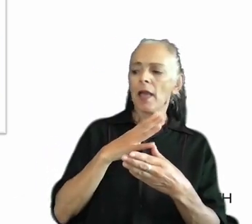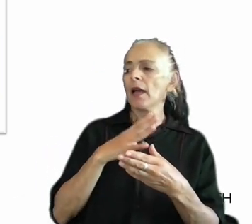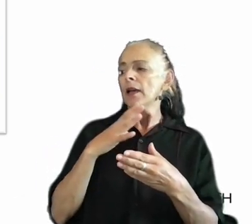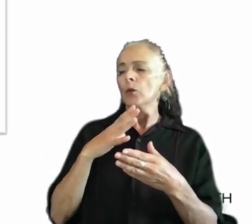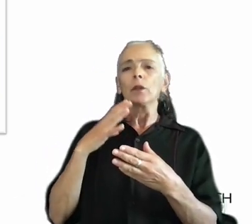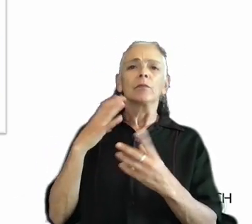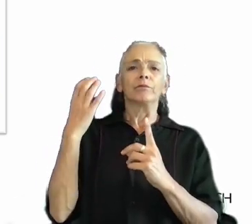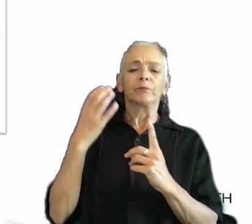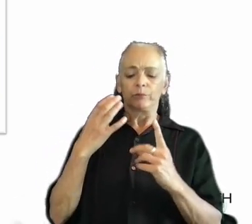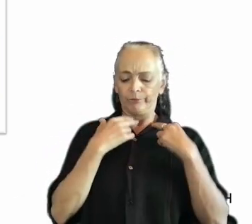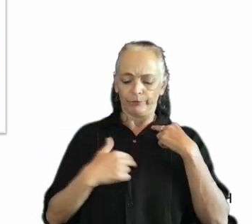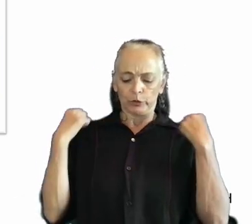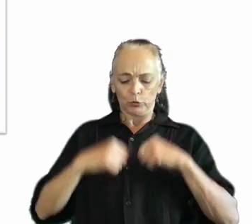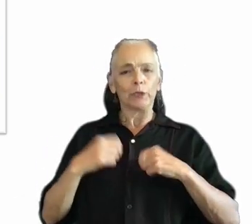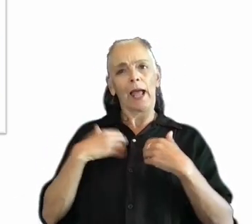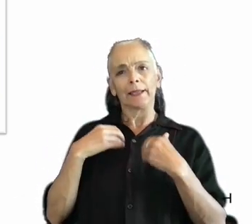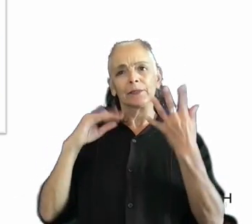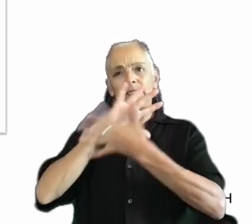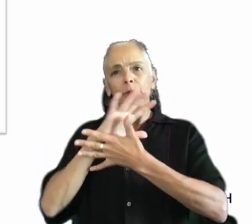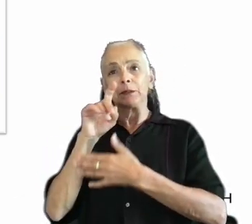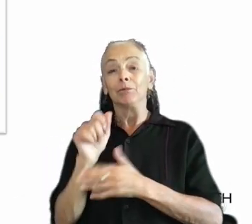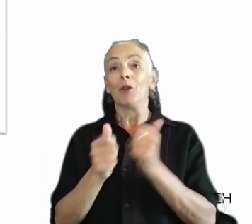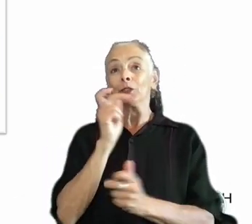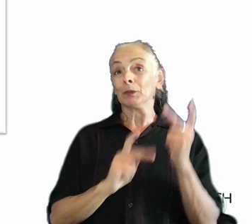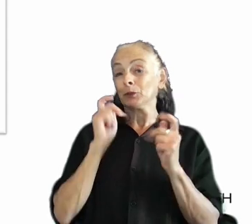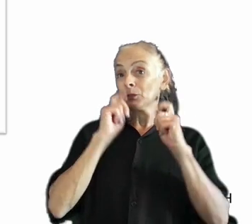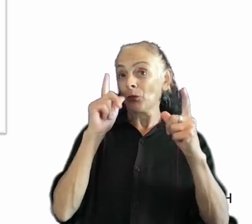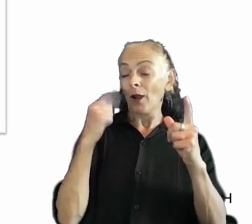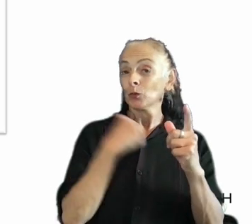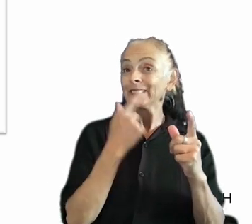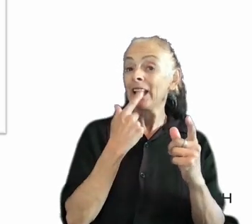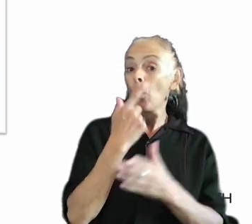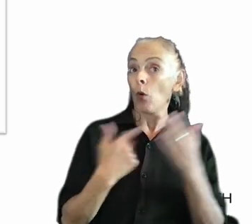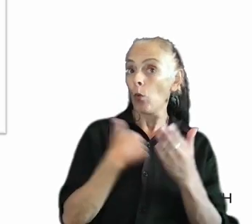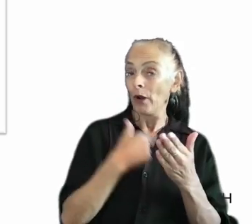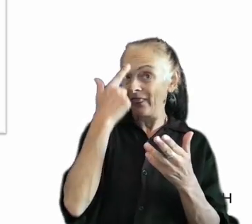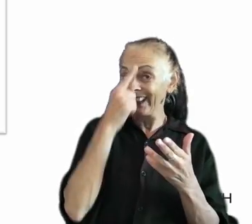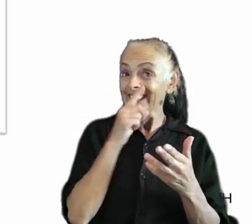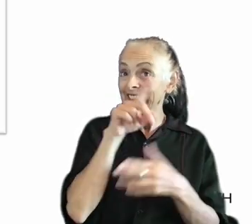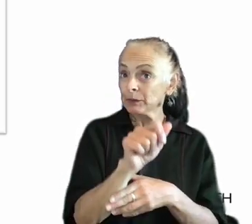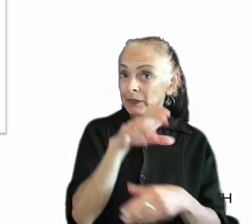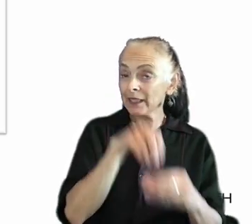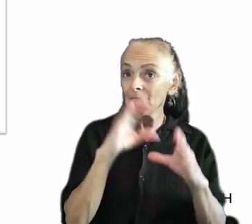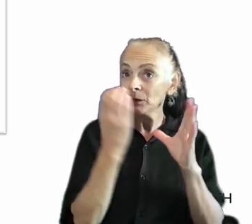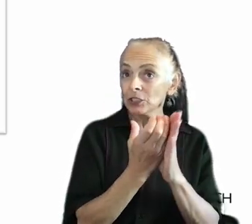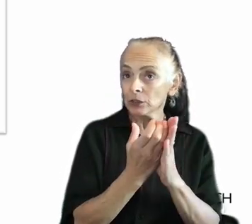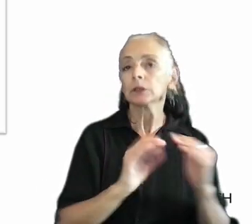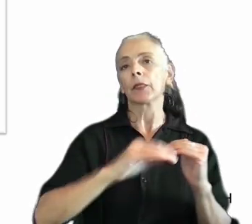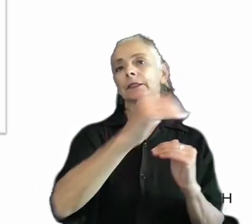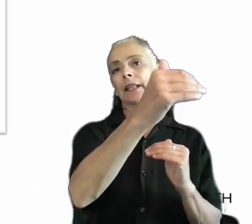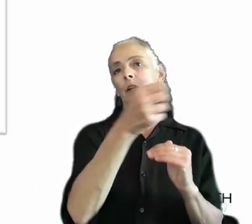disability. But most people are surprised when we tell them that what we think of as the disability in the image is the stairs.